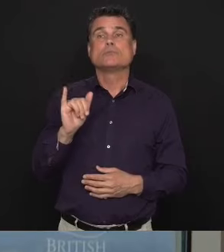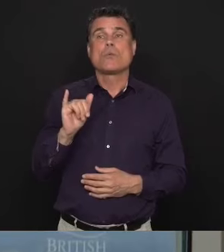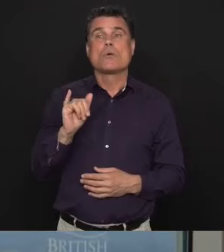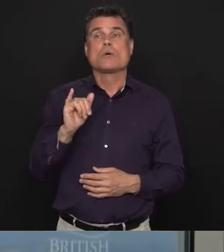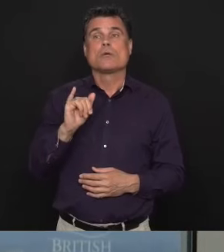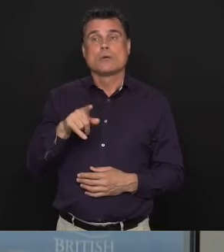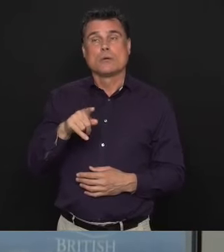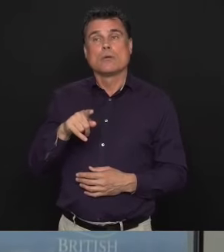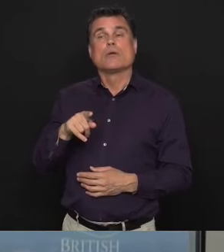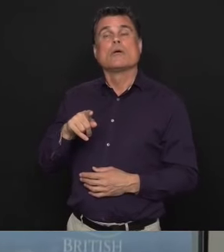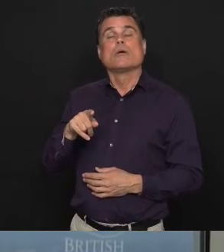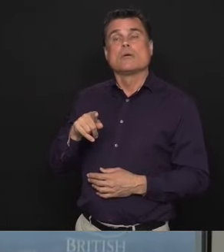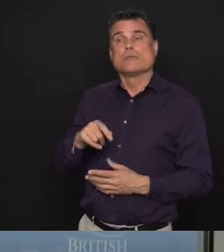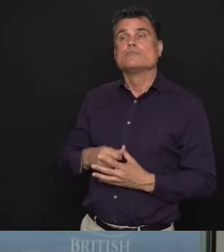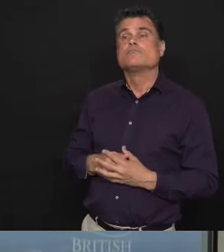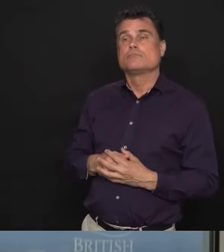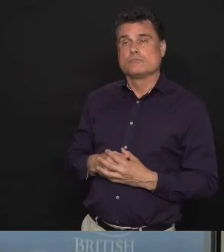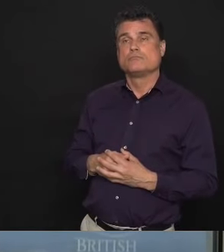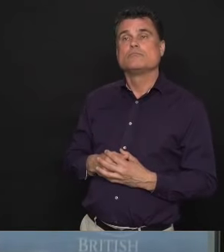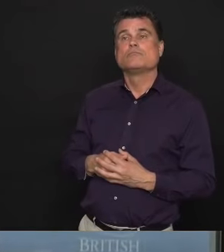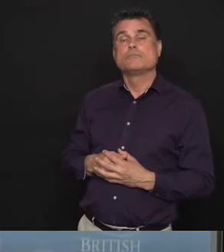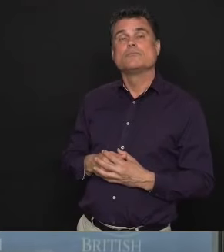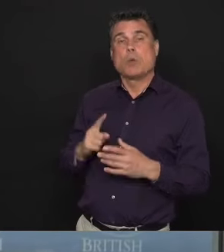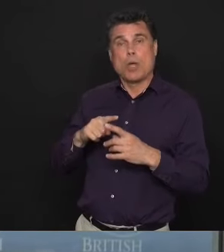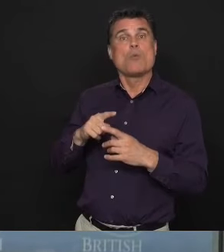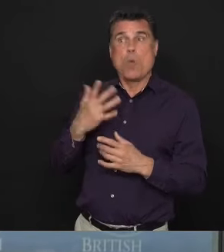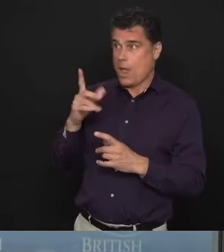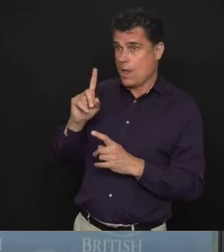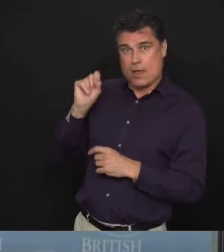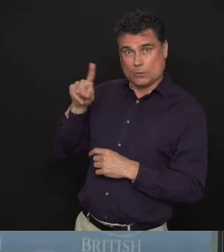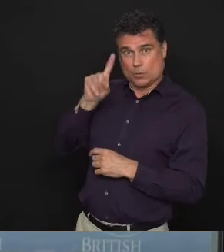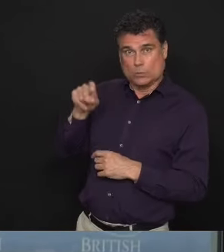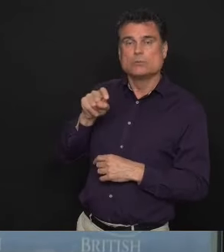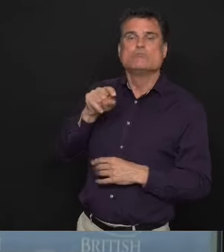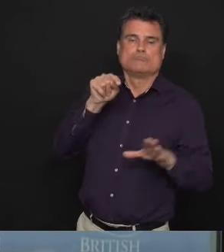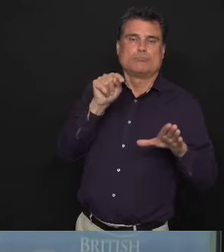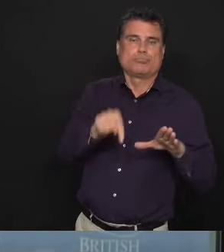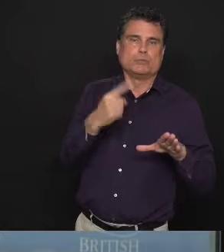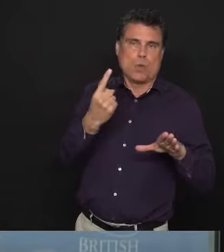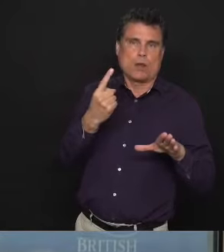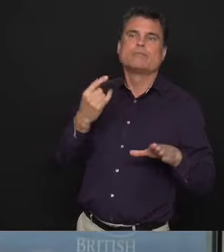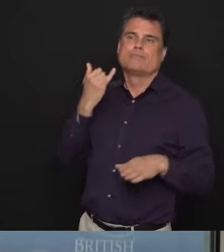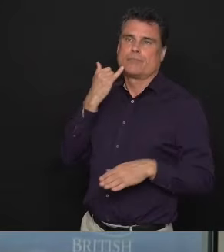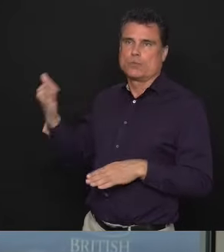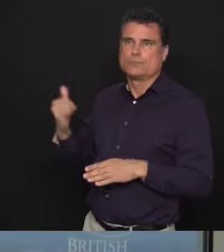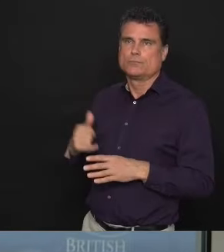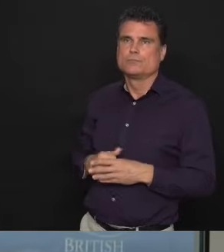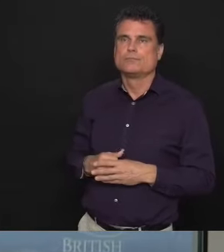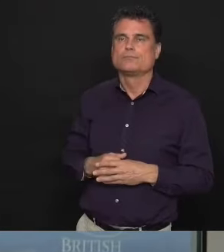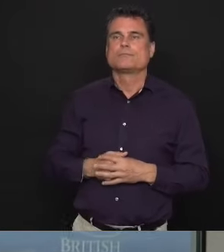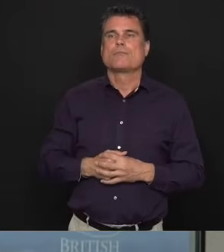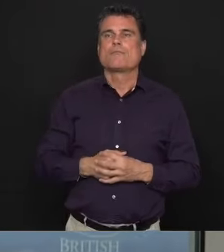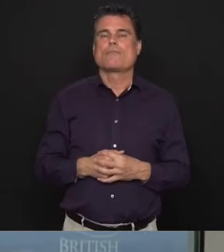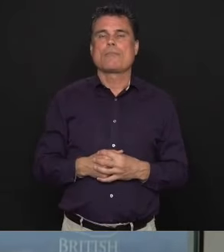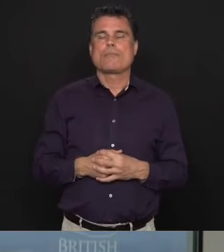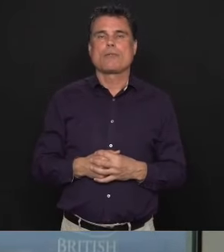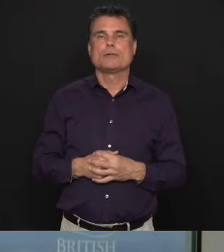not be heard until we call out your name. We begin with Melanie Nagy, CTV National News. Melanie, go ahead, please.